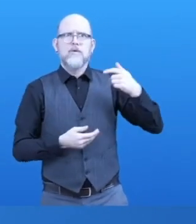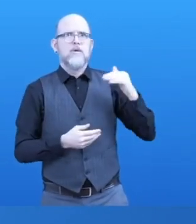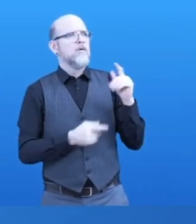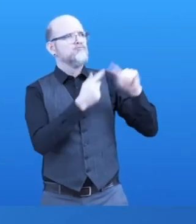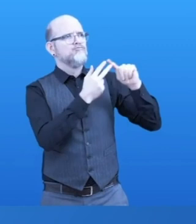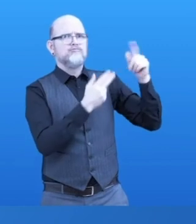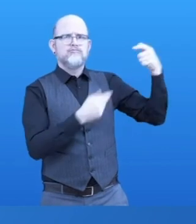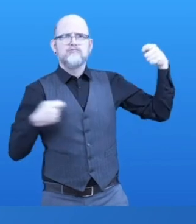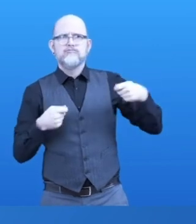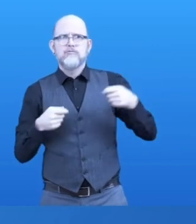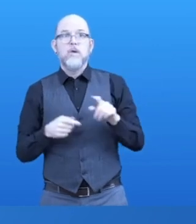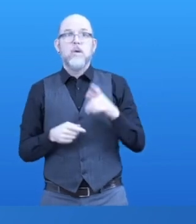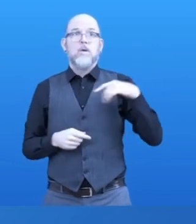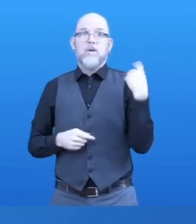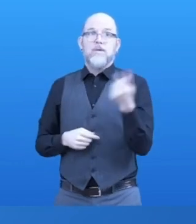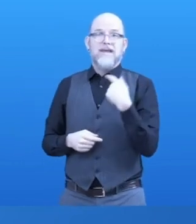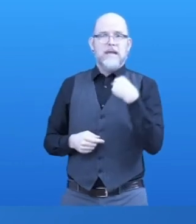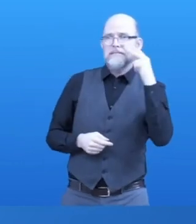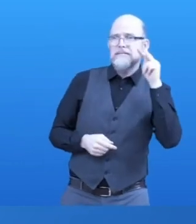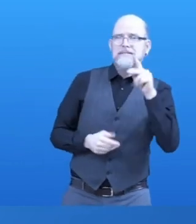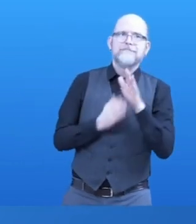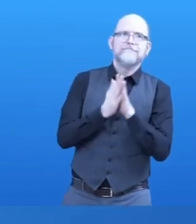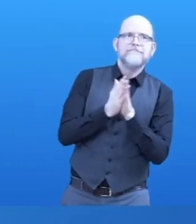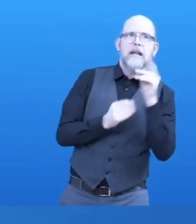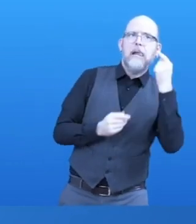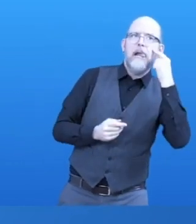aspects. However, there are still gaps.